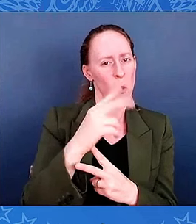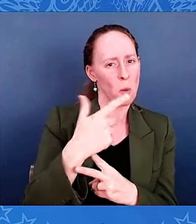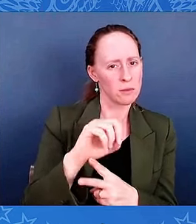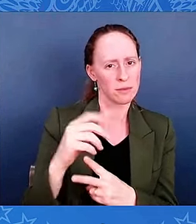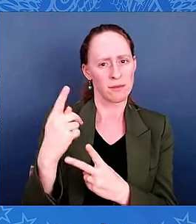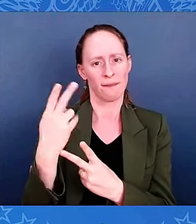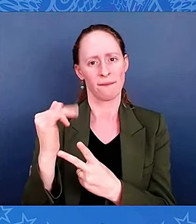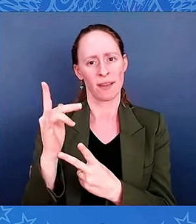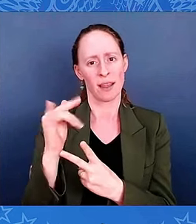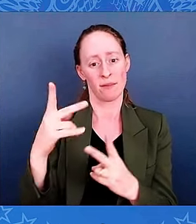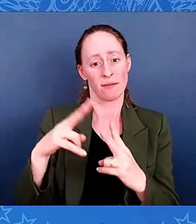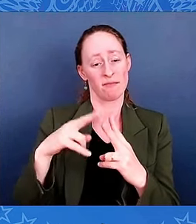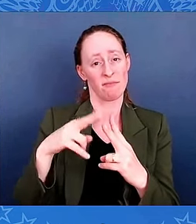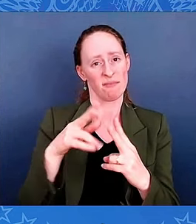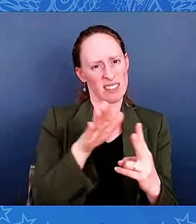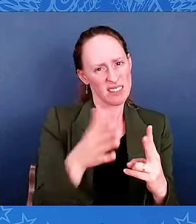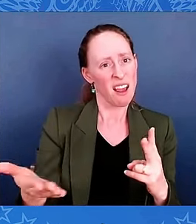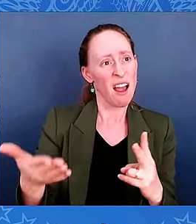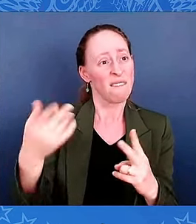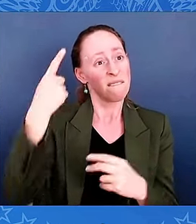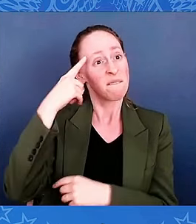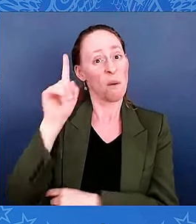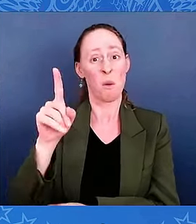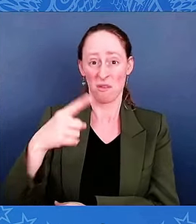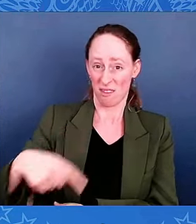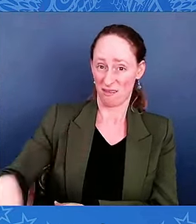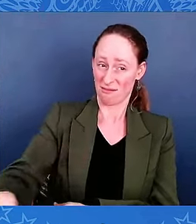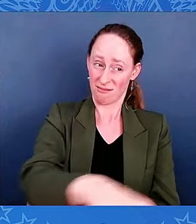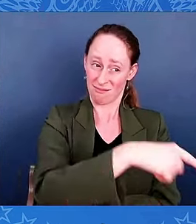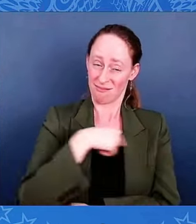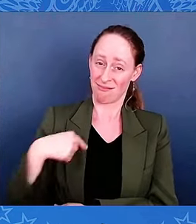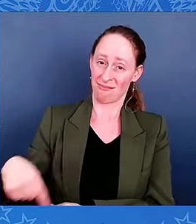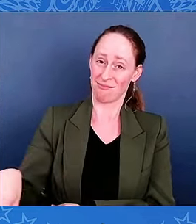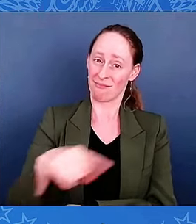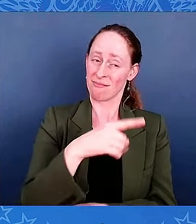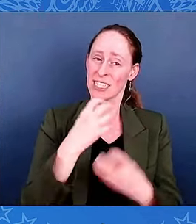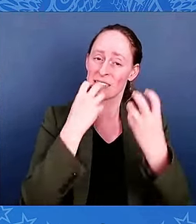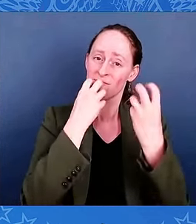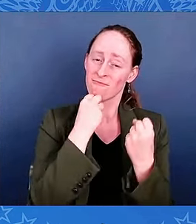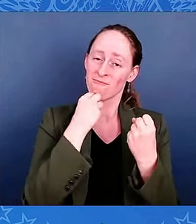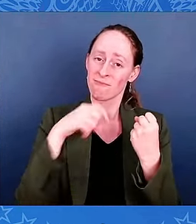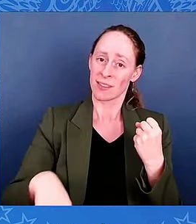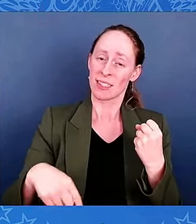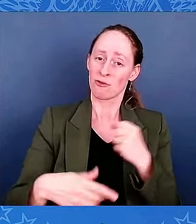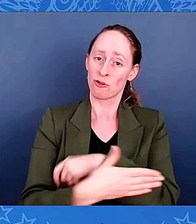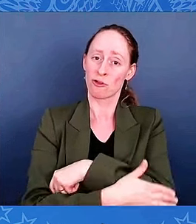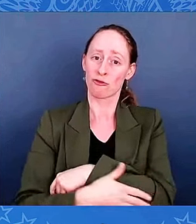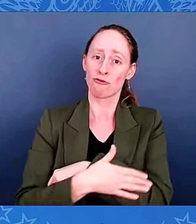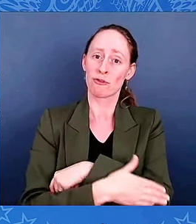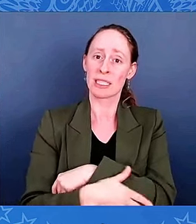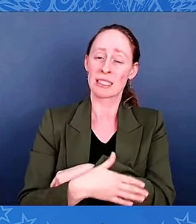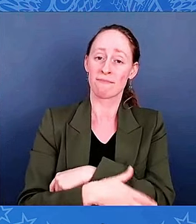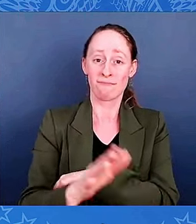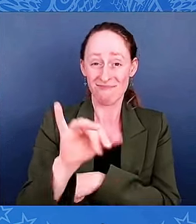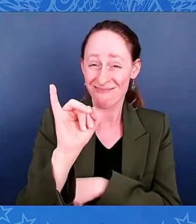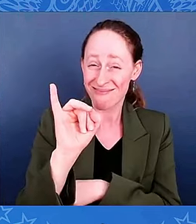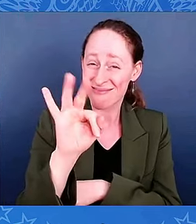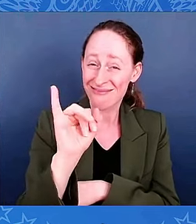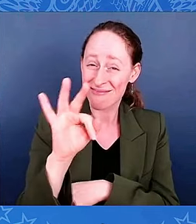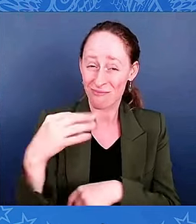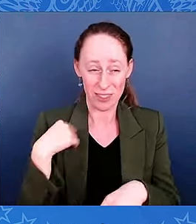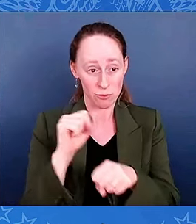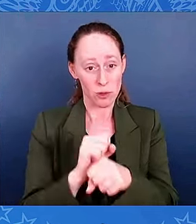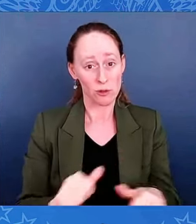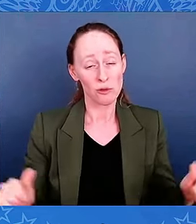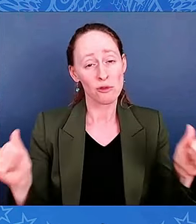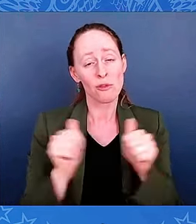of America, there's nothing — nothing beyond our capacity in the United States if we work together. So, God bless you all. May God